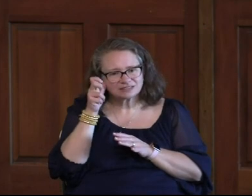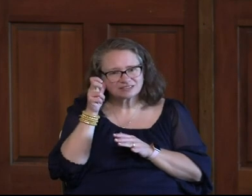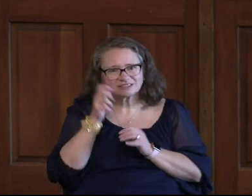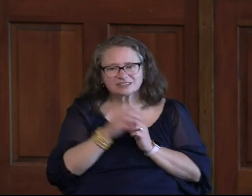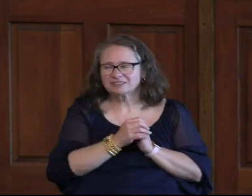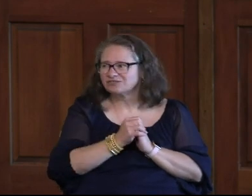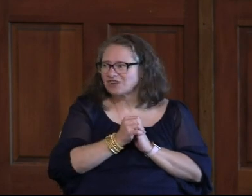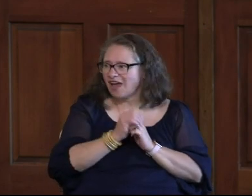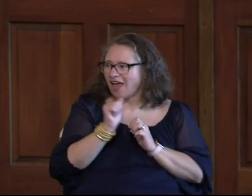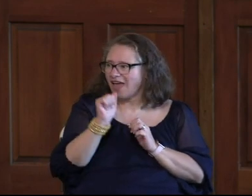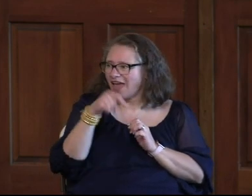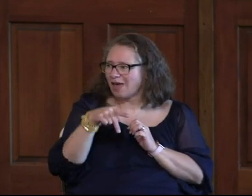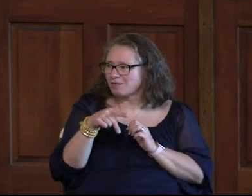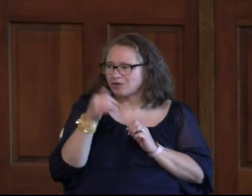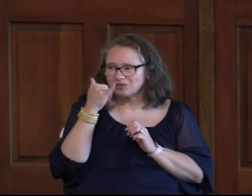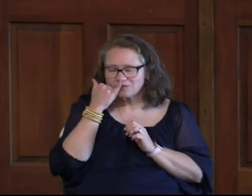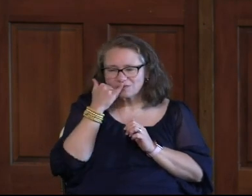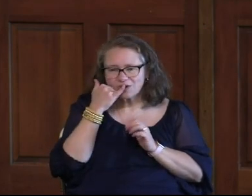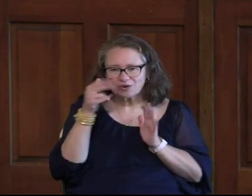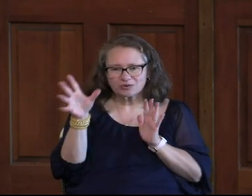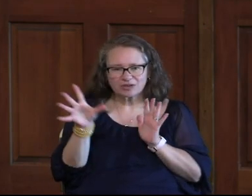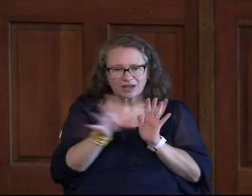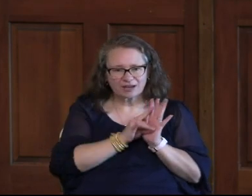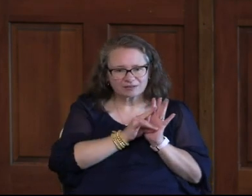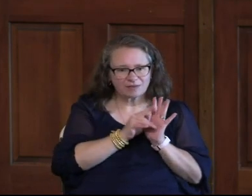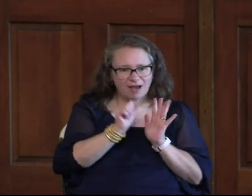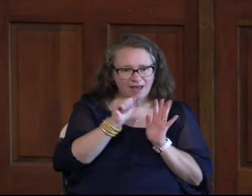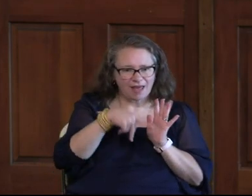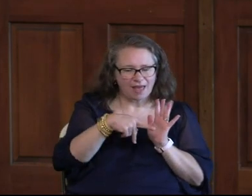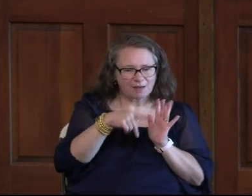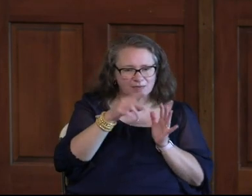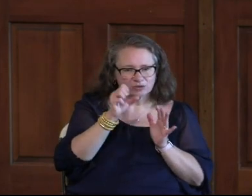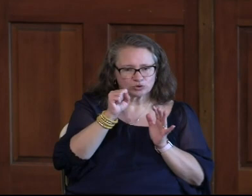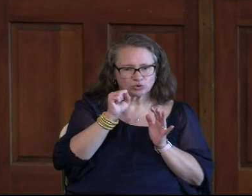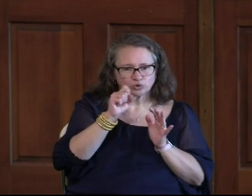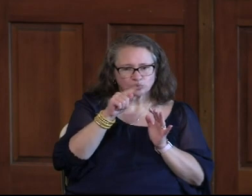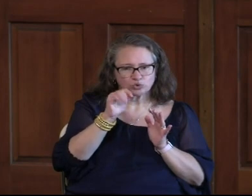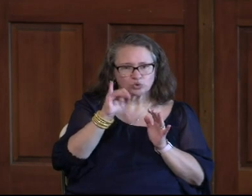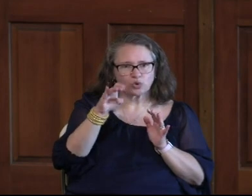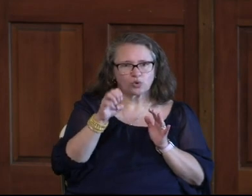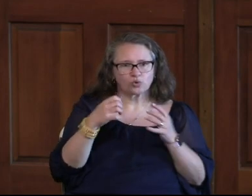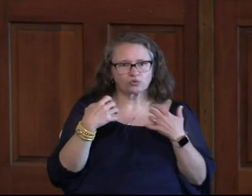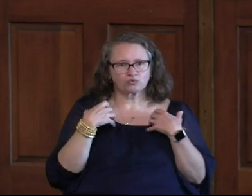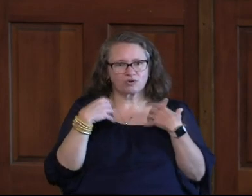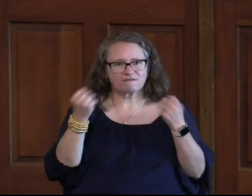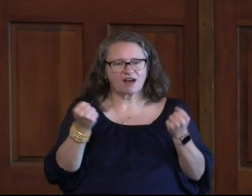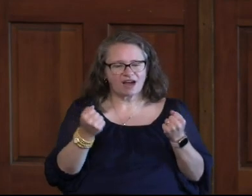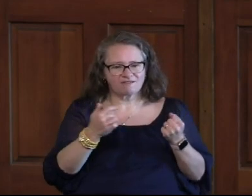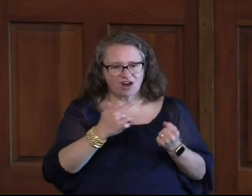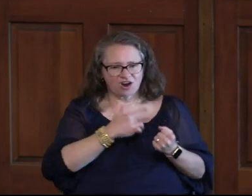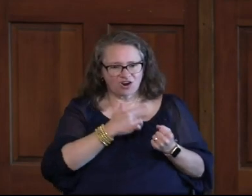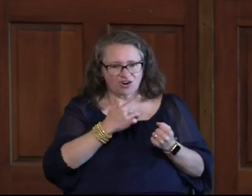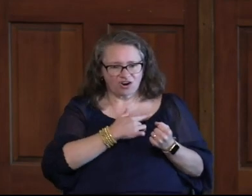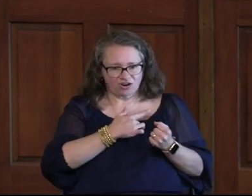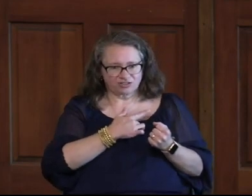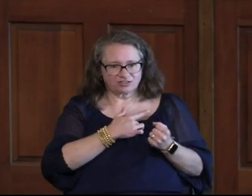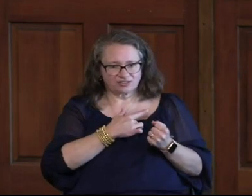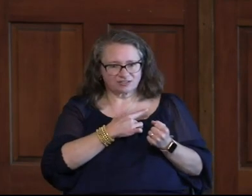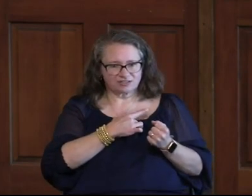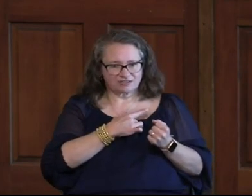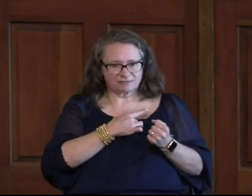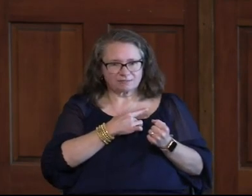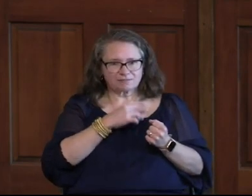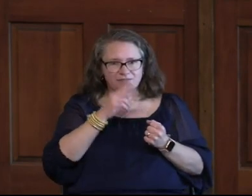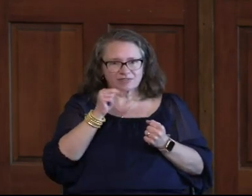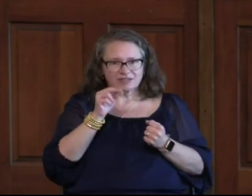Podcast App on Your phone You can Get one Download It from The app Store Revive Our Hearts Revive Our Hearts